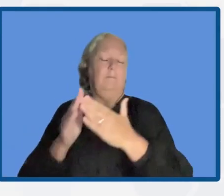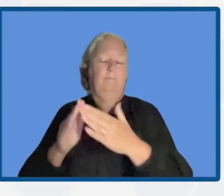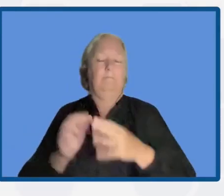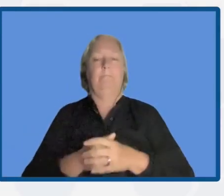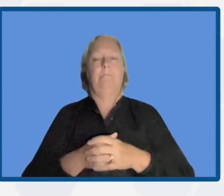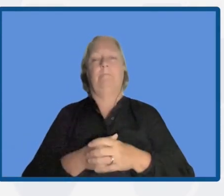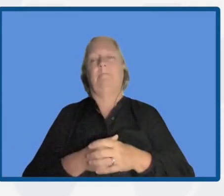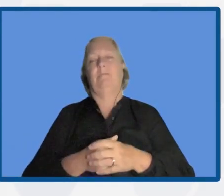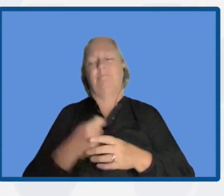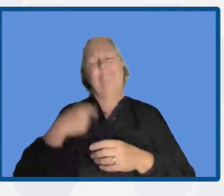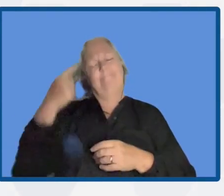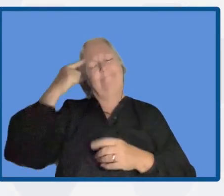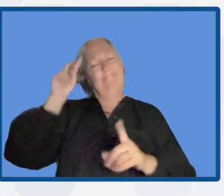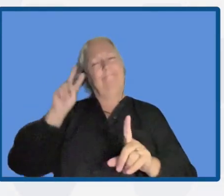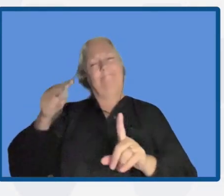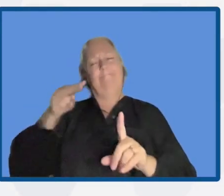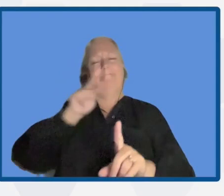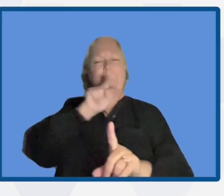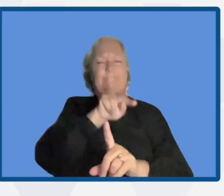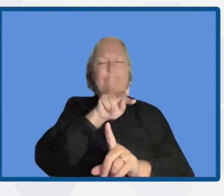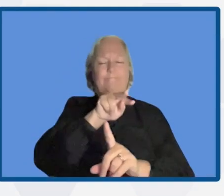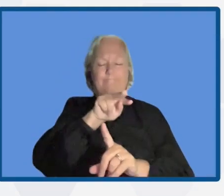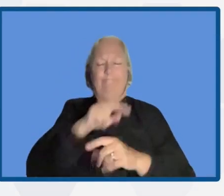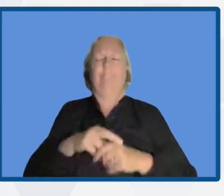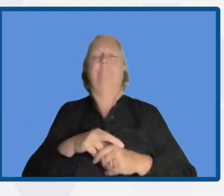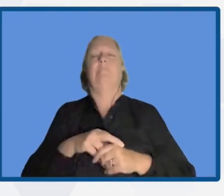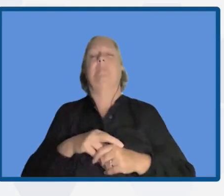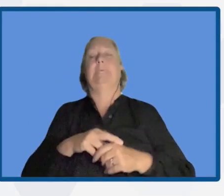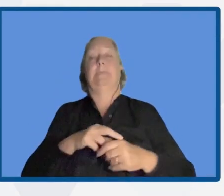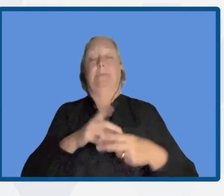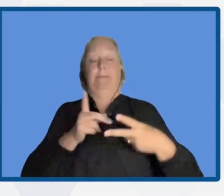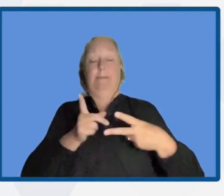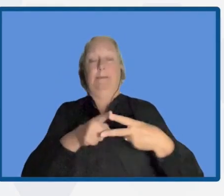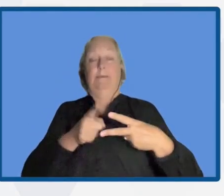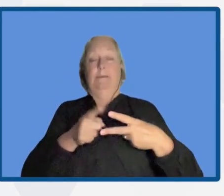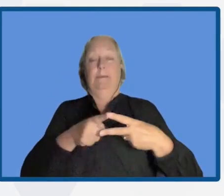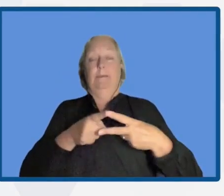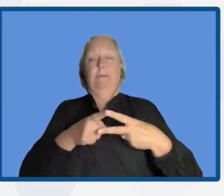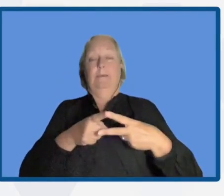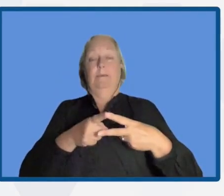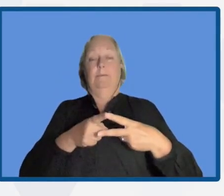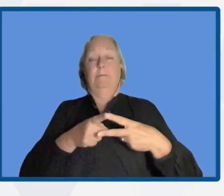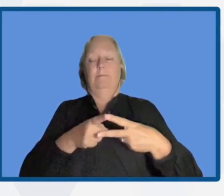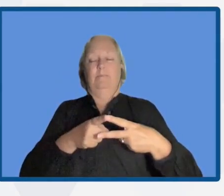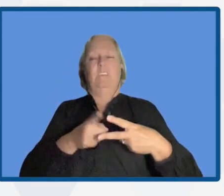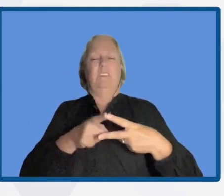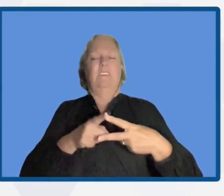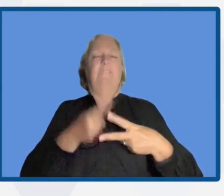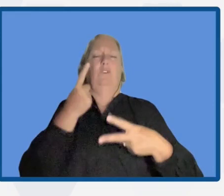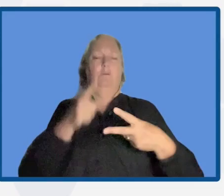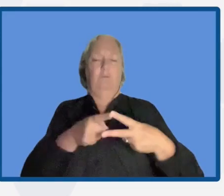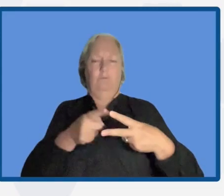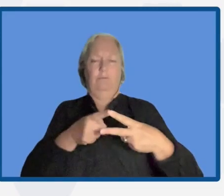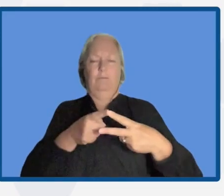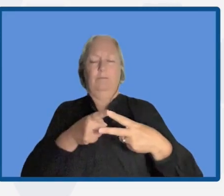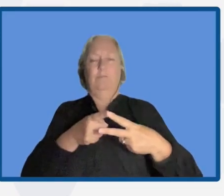points of view, if we look at it from this point of view in describing and